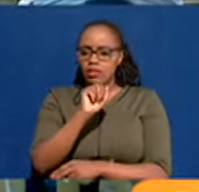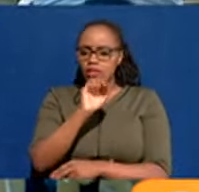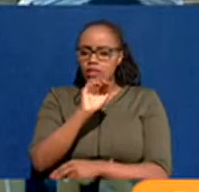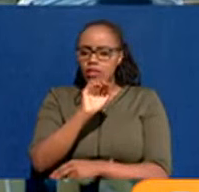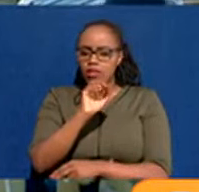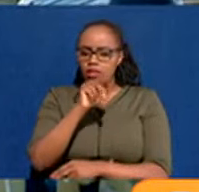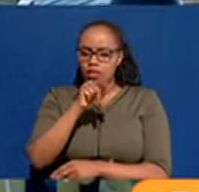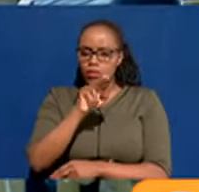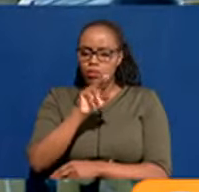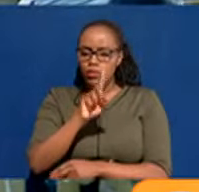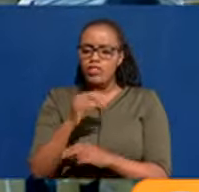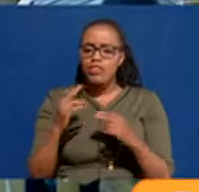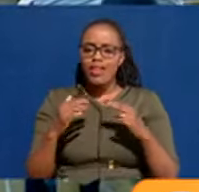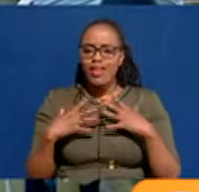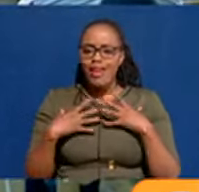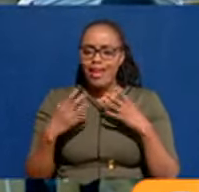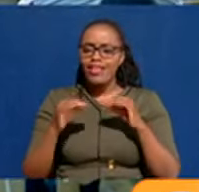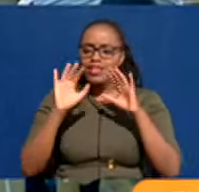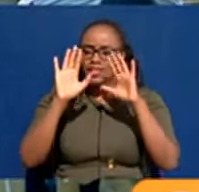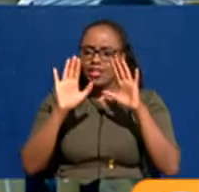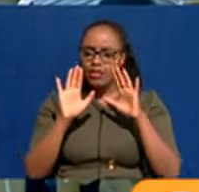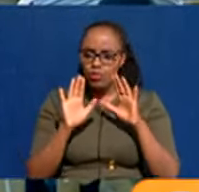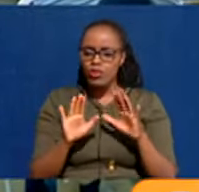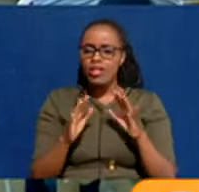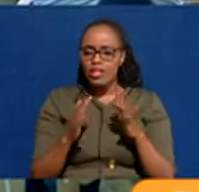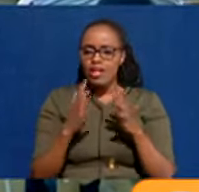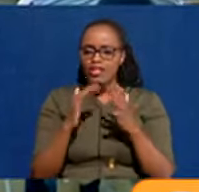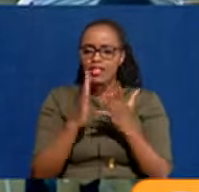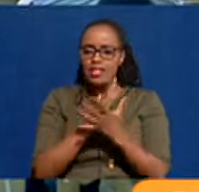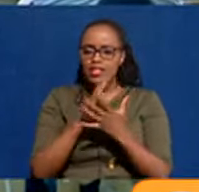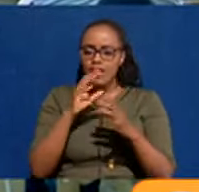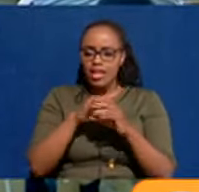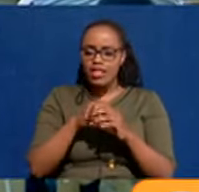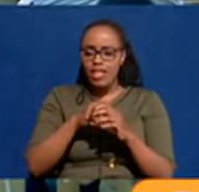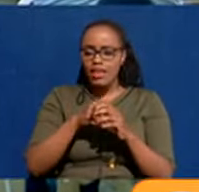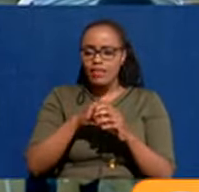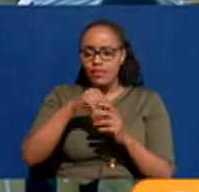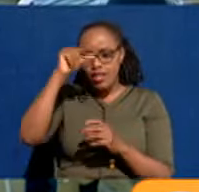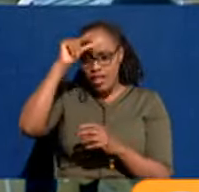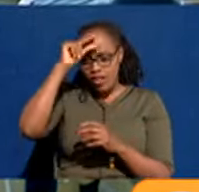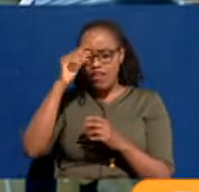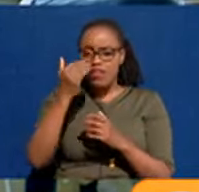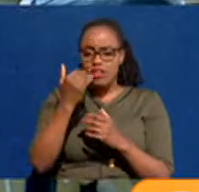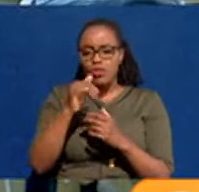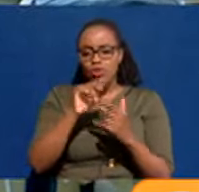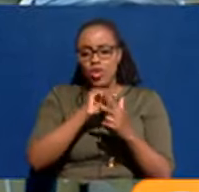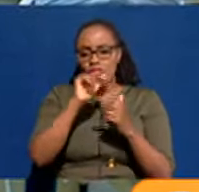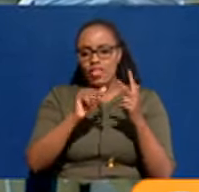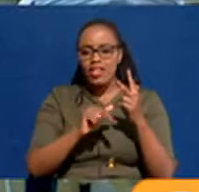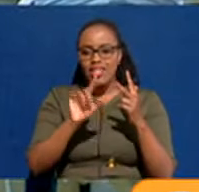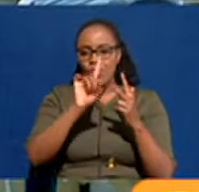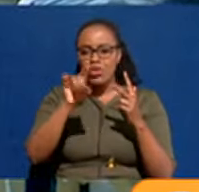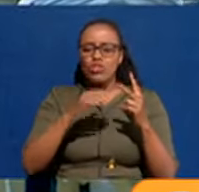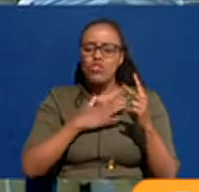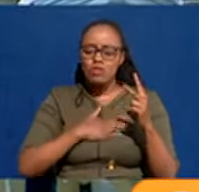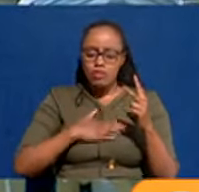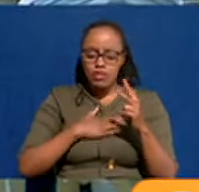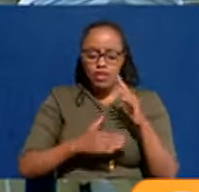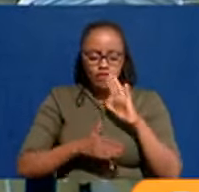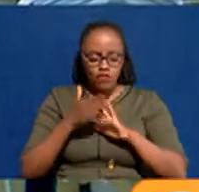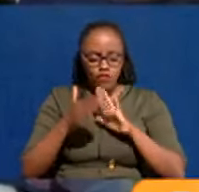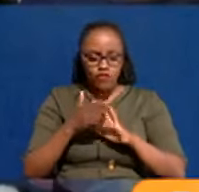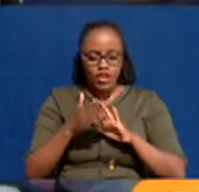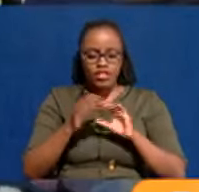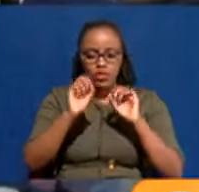Because health is a very critical sector in government, allow me to ask three questions, Trevor. Very quickly, yes. Number